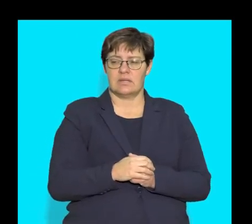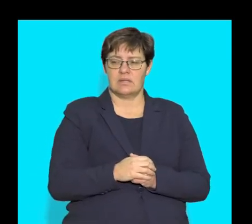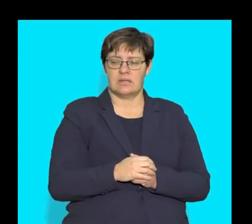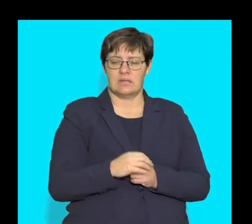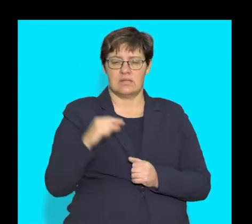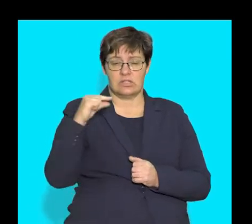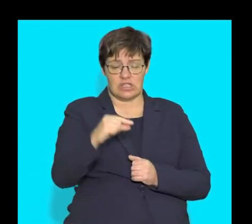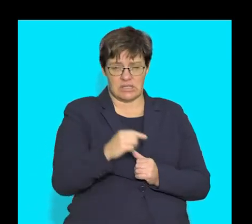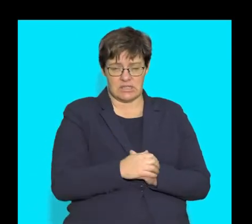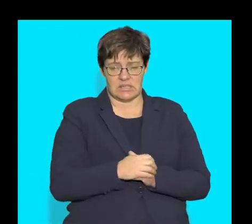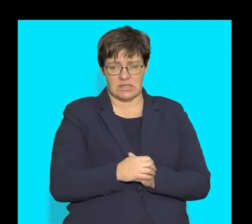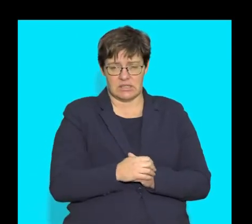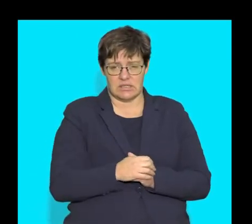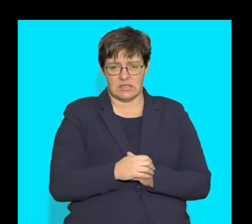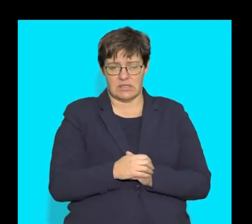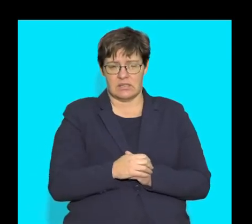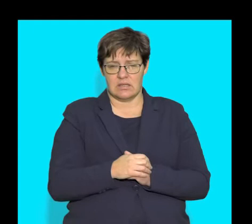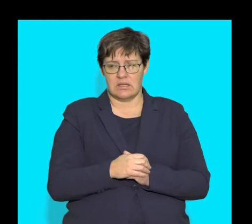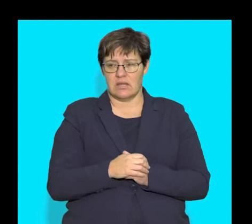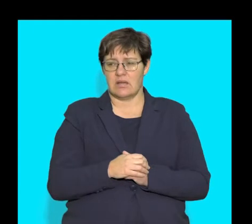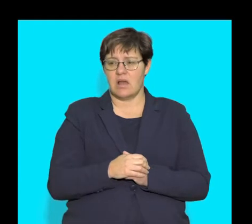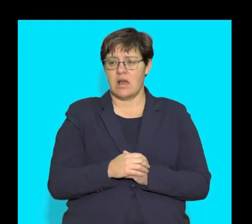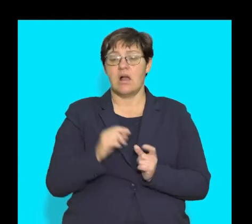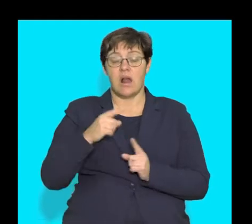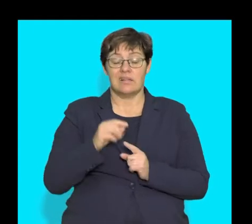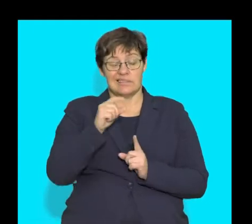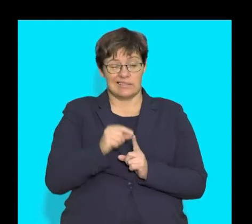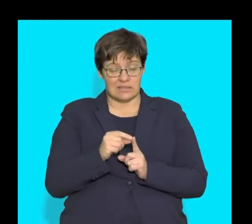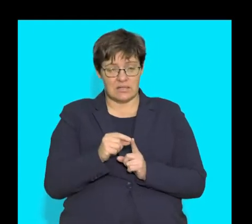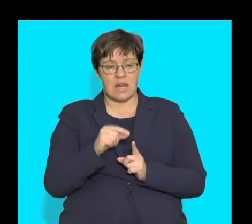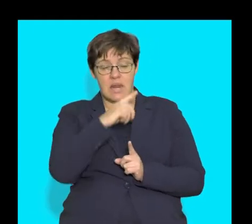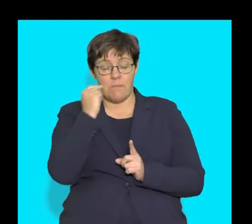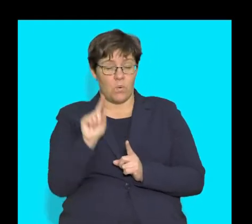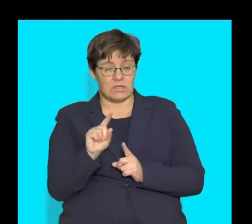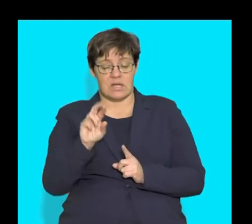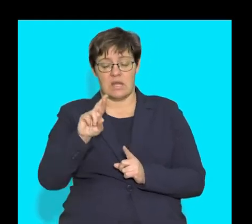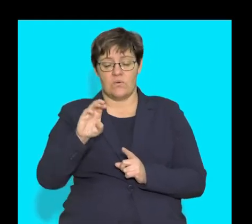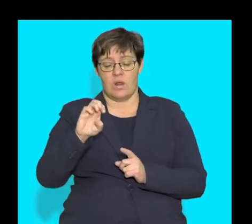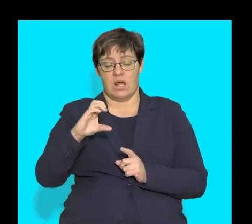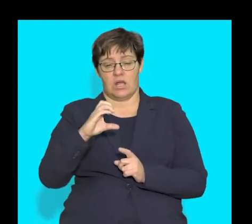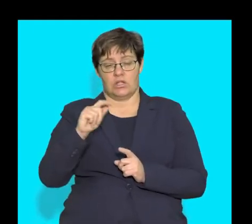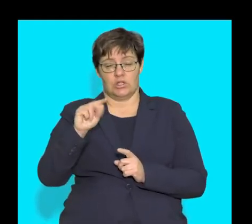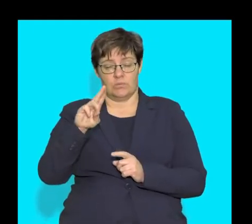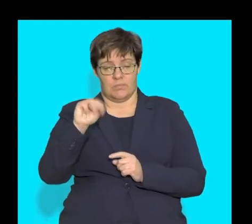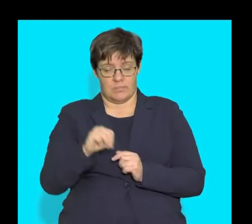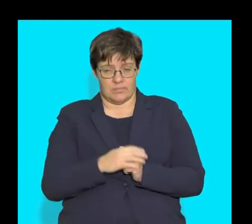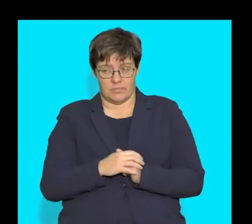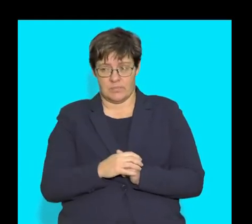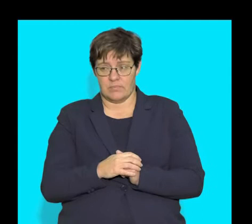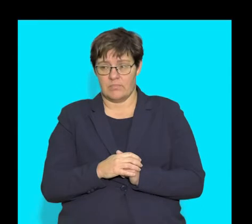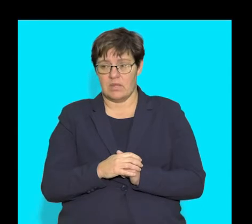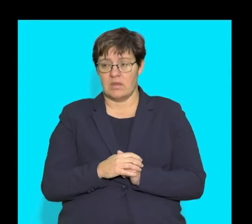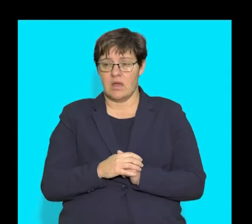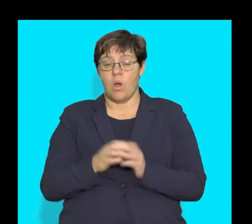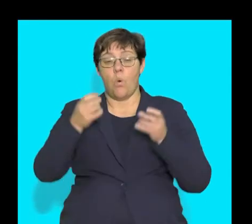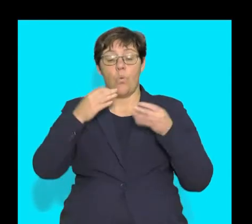last part of the large intestine called the rectum and that is where the waste products